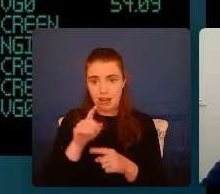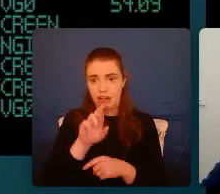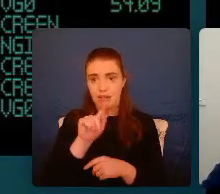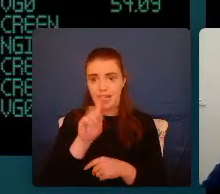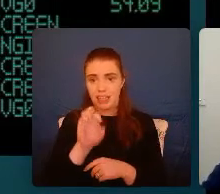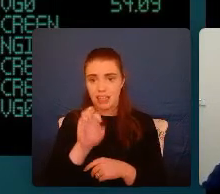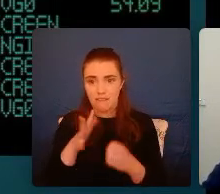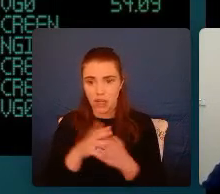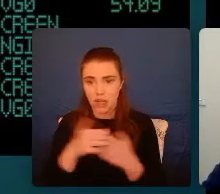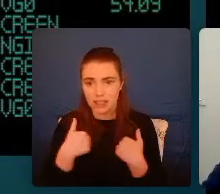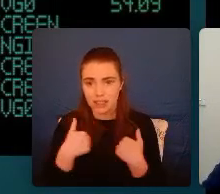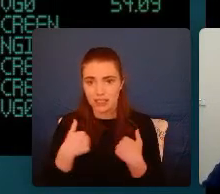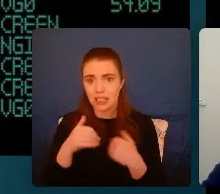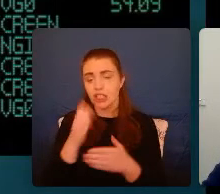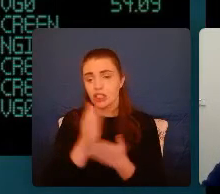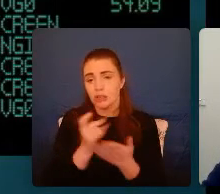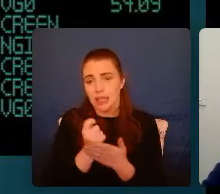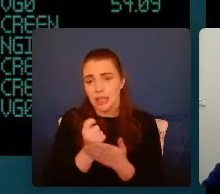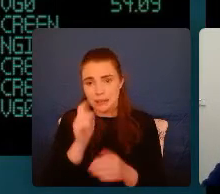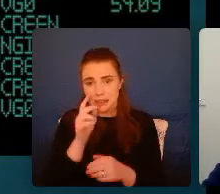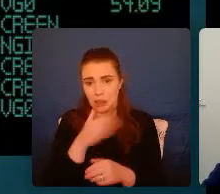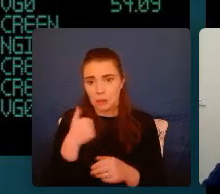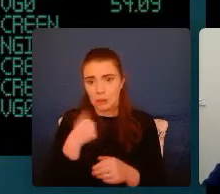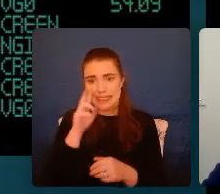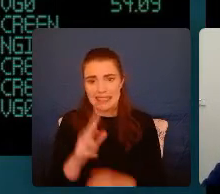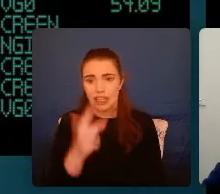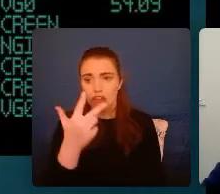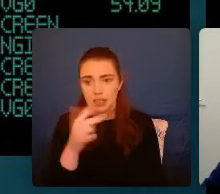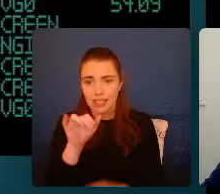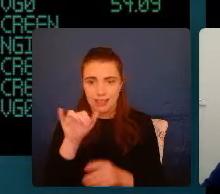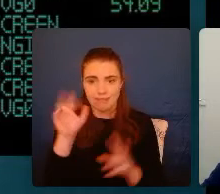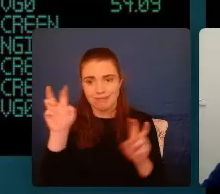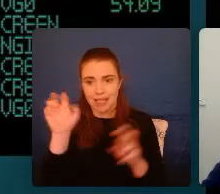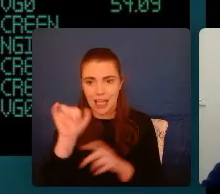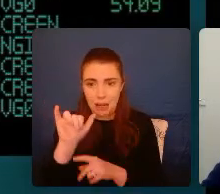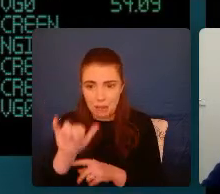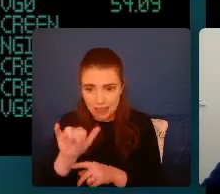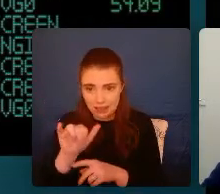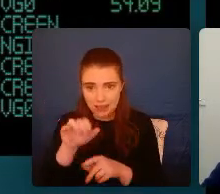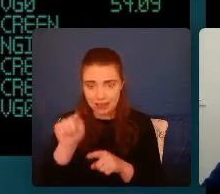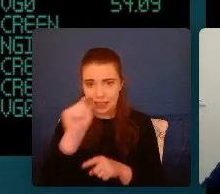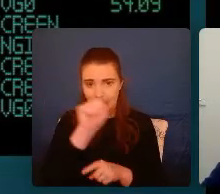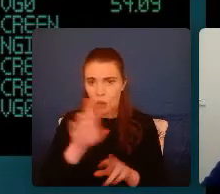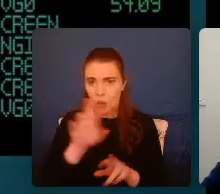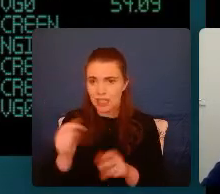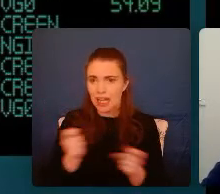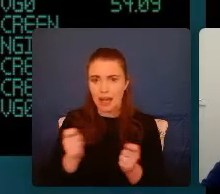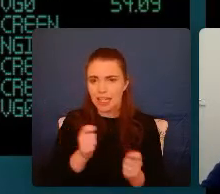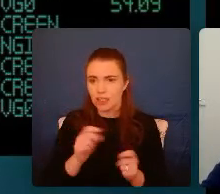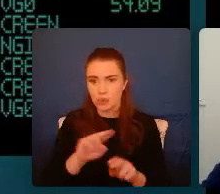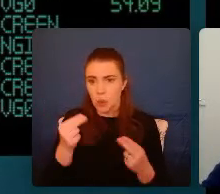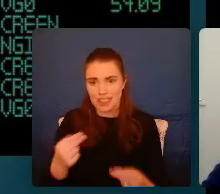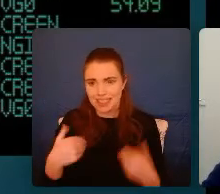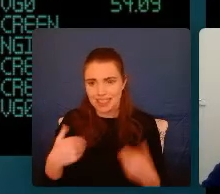three airplanes on the radar. It doesn't seem that overwhelming and challenging, but we can manage it. We don't need to get overly